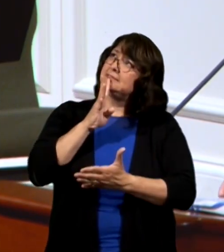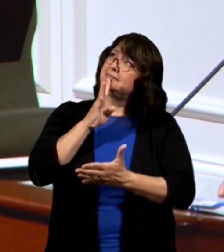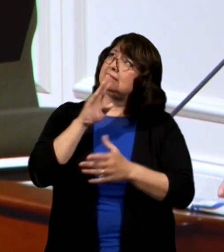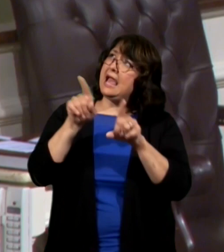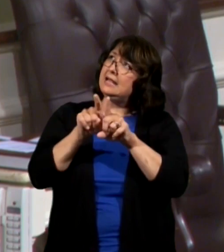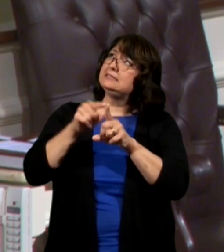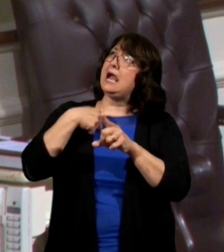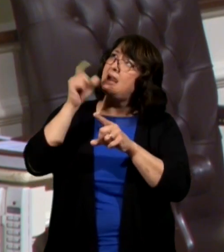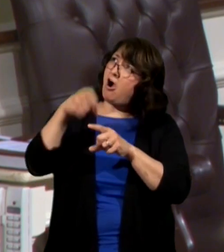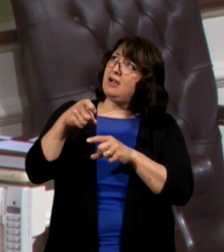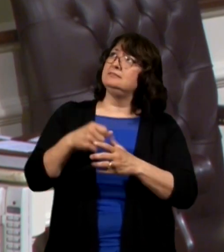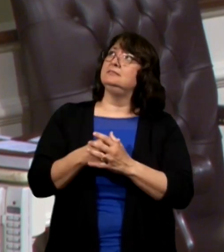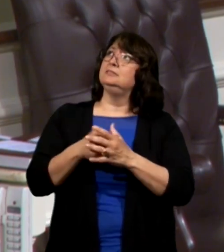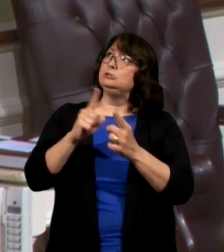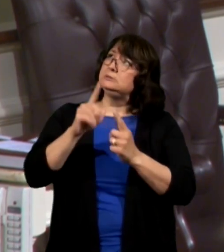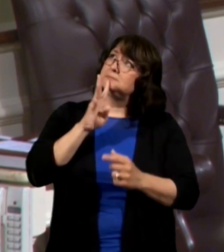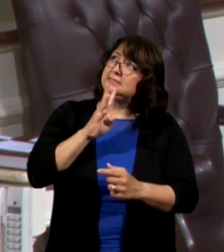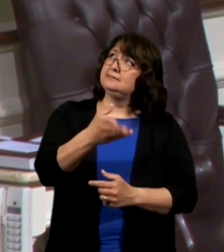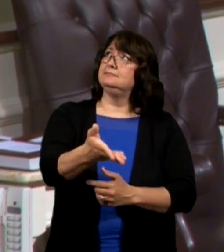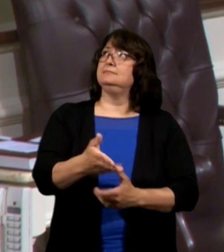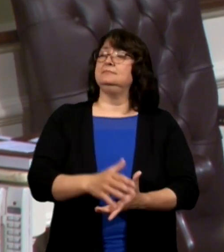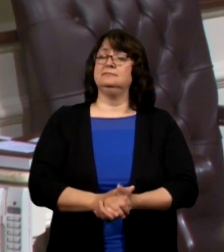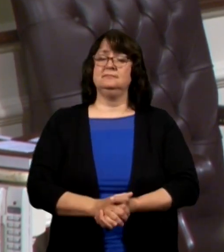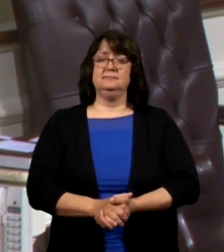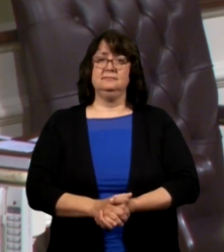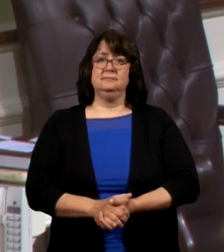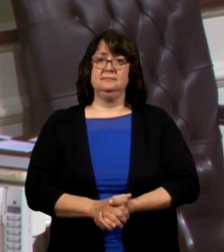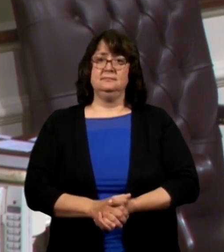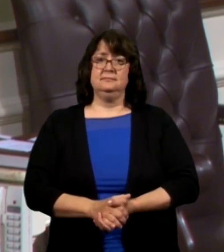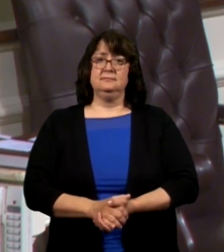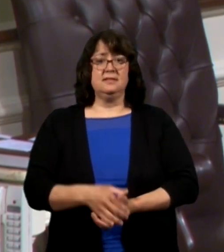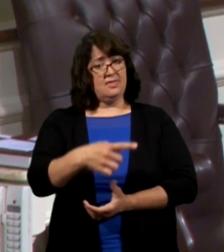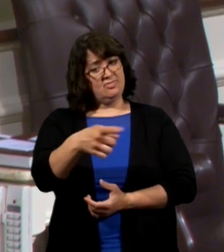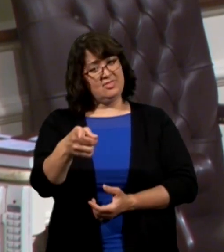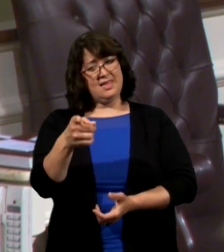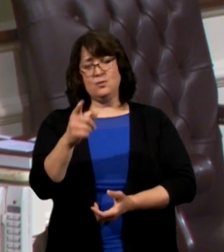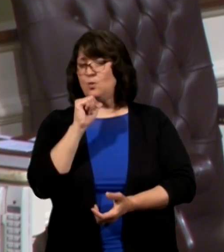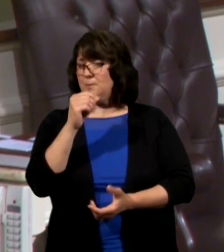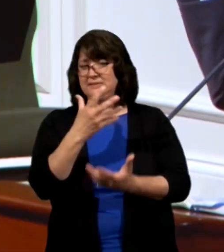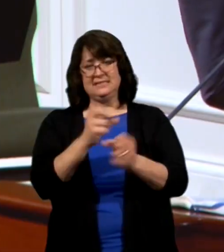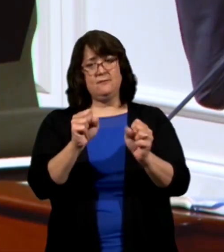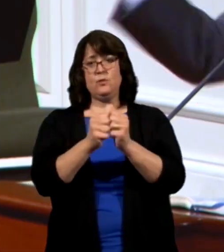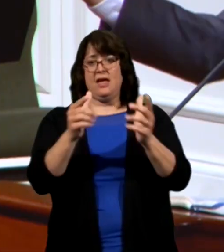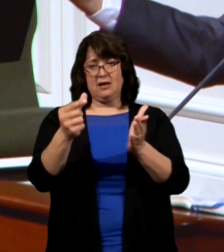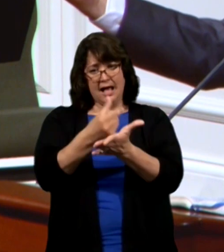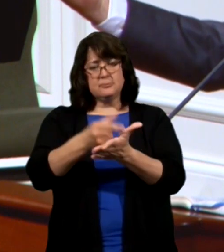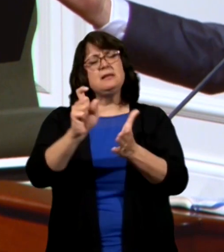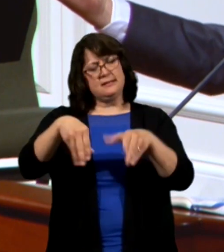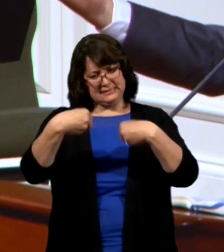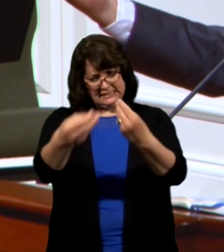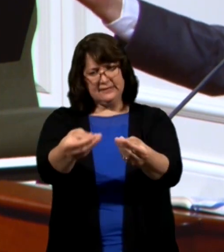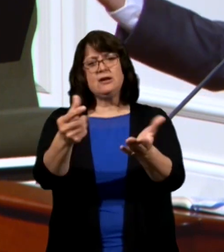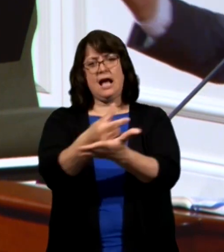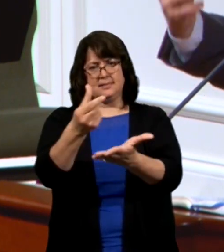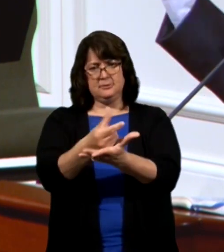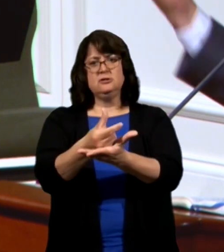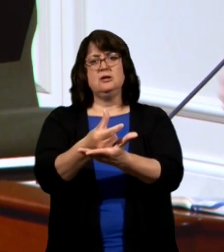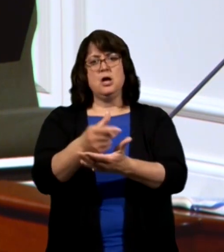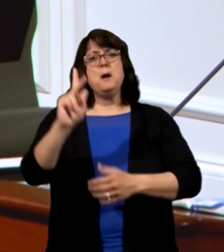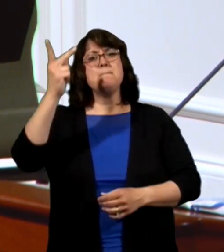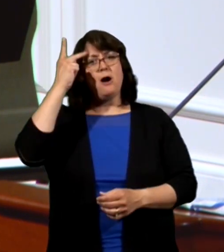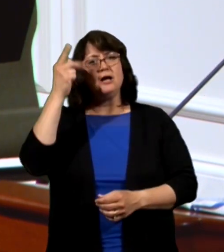as I ought to speak they won't get saved without the gospel you got to give them the gospel Paul